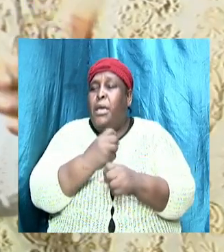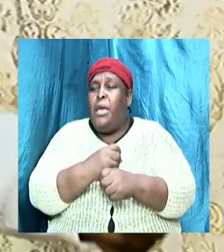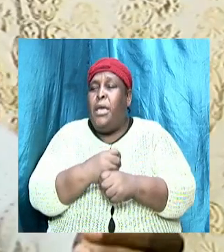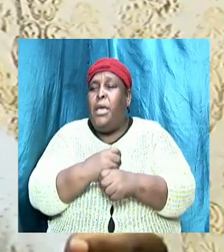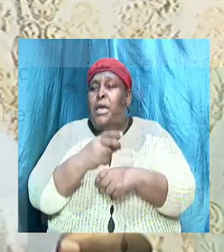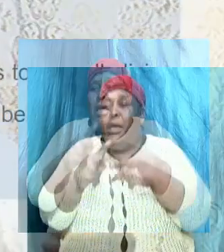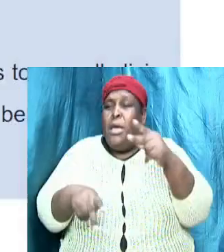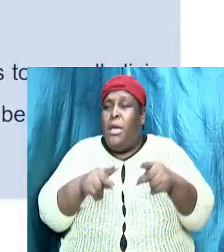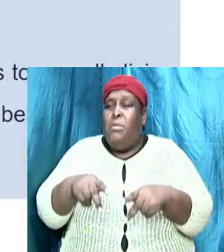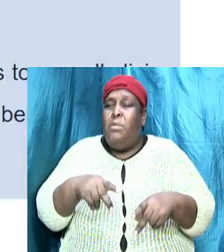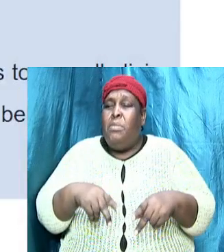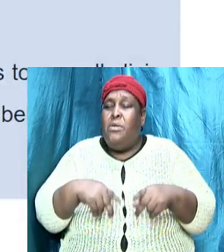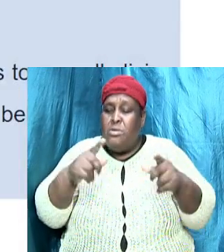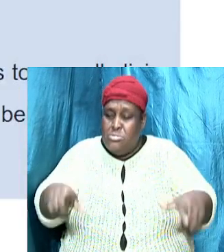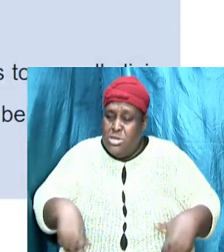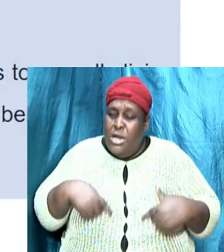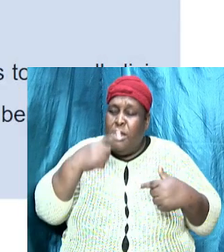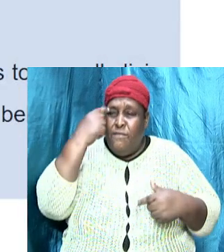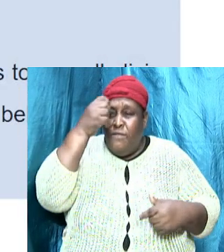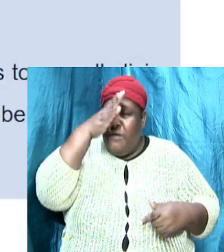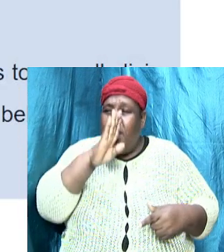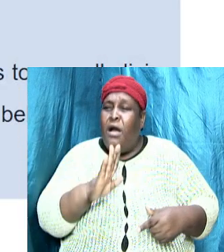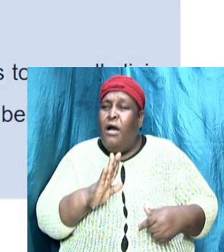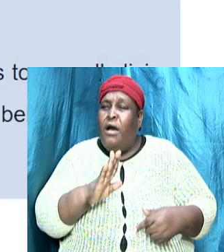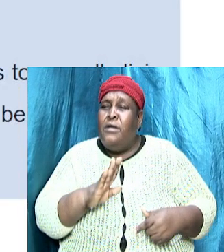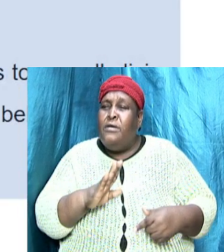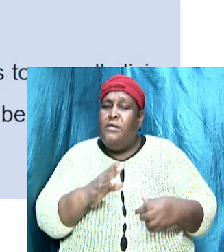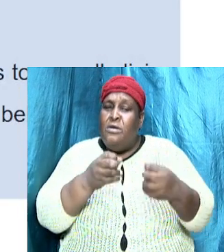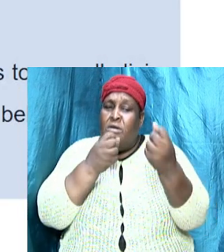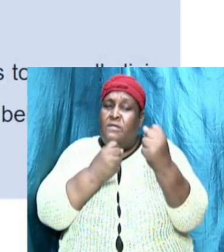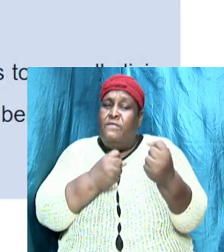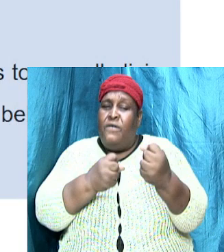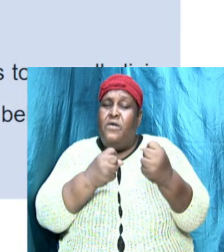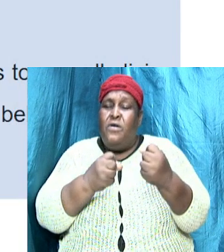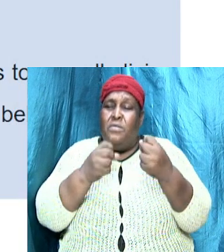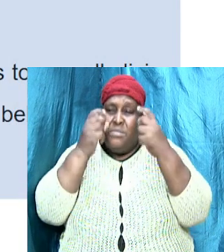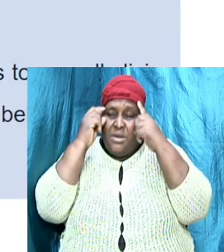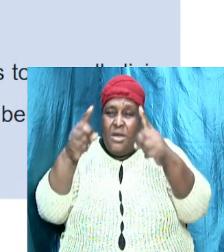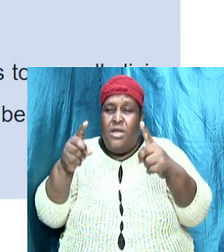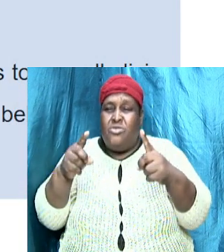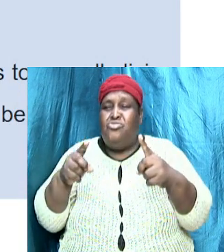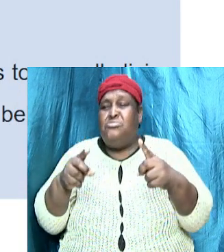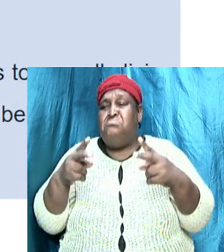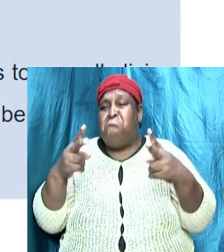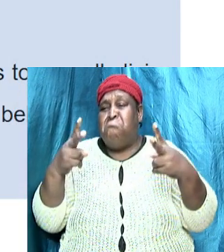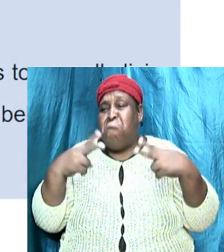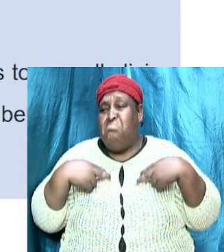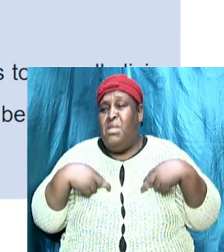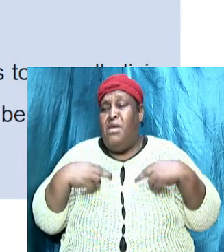live godly. Sound doctrine has value for godly living.